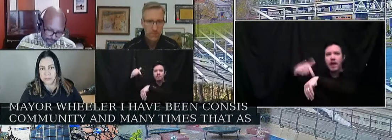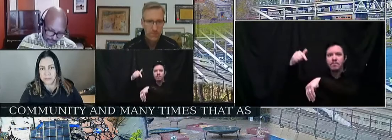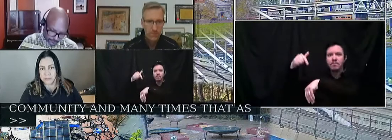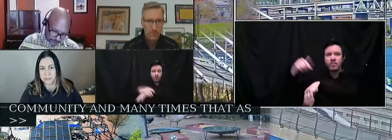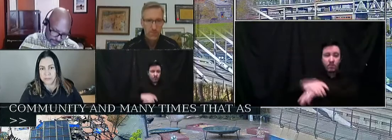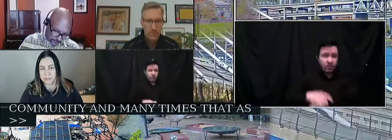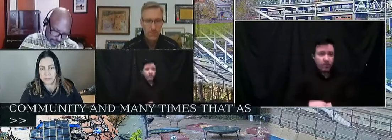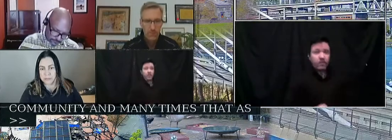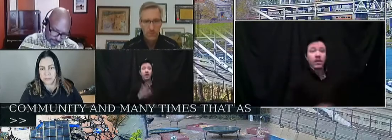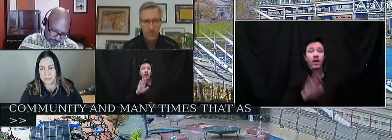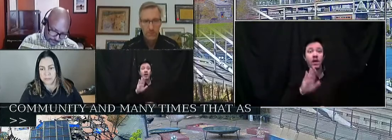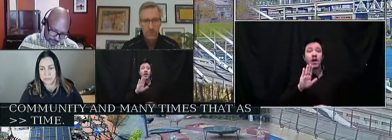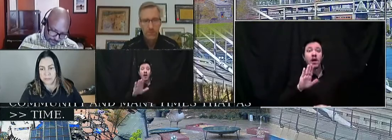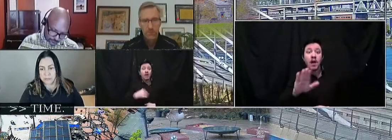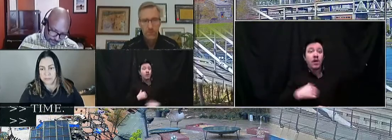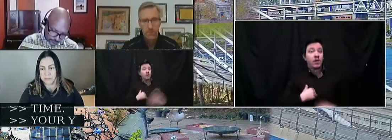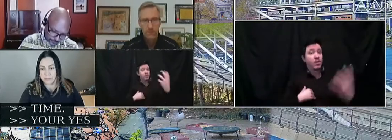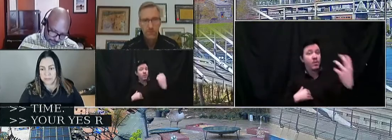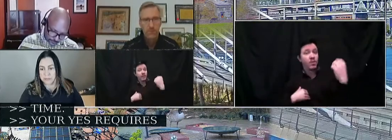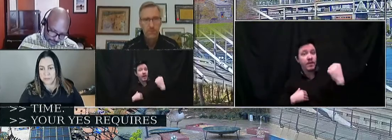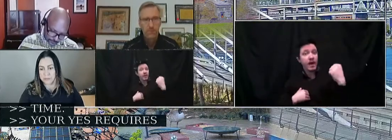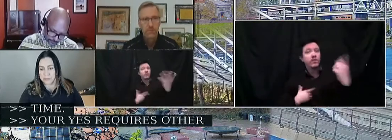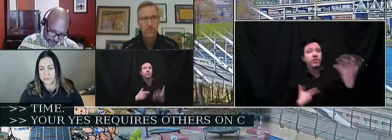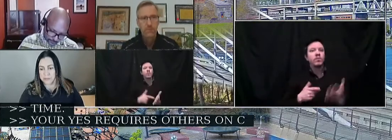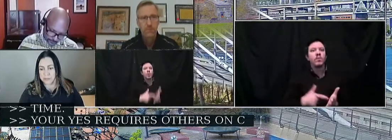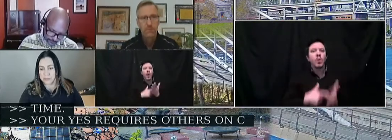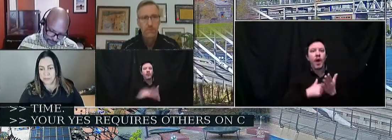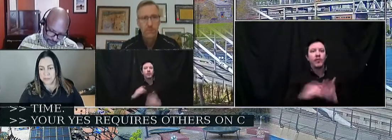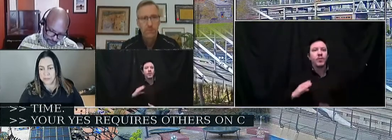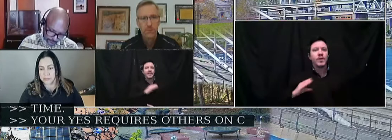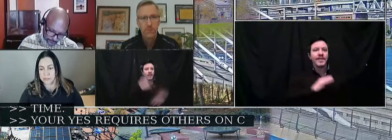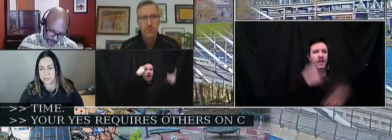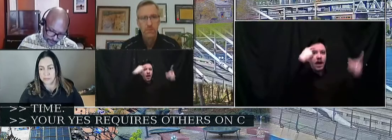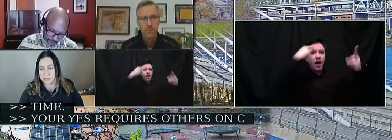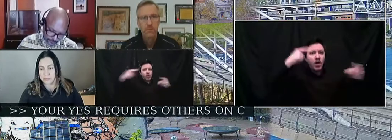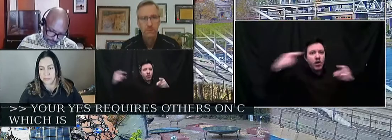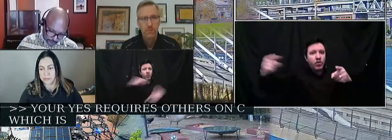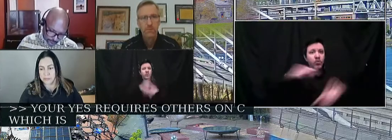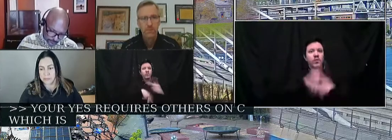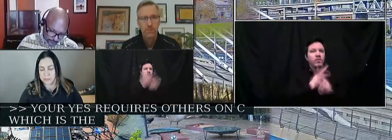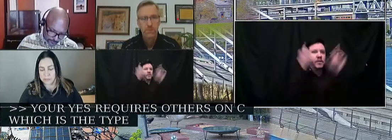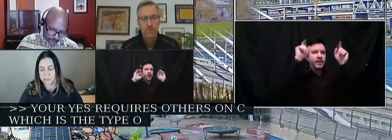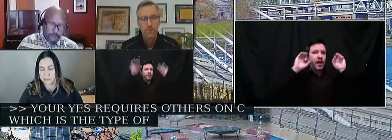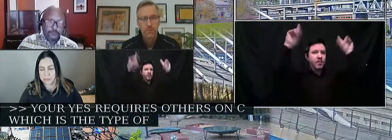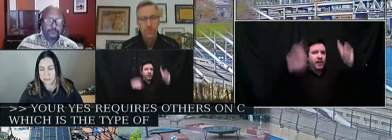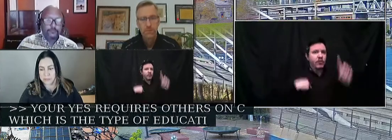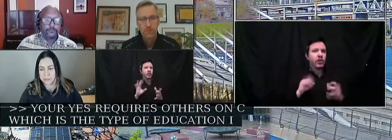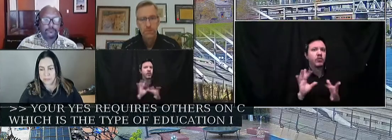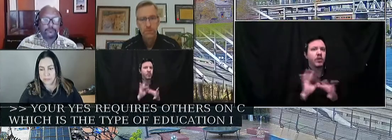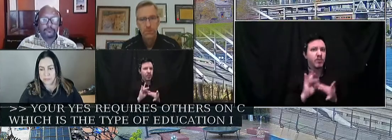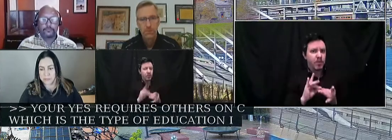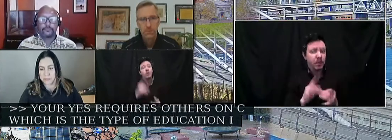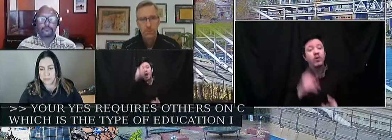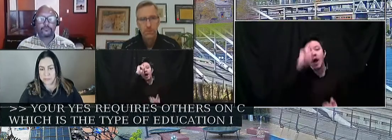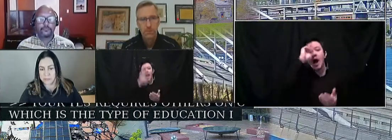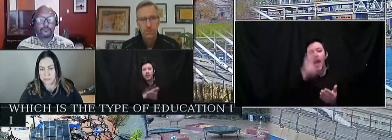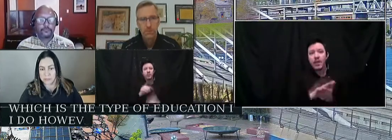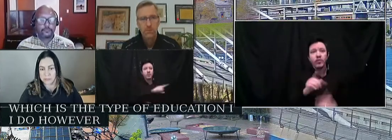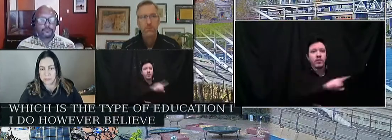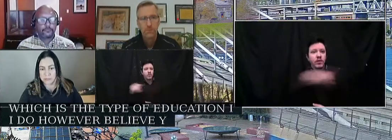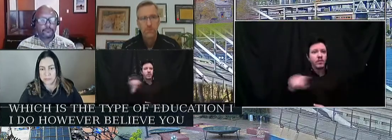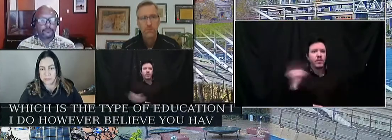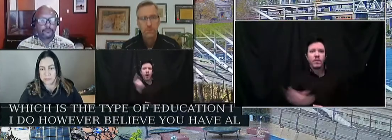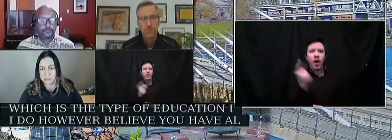yes requires others on city council to say yes as well, which is the type of education I'm speaking to. I do however believe that you have always heard my